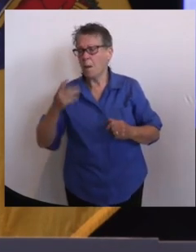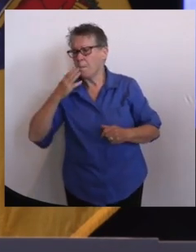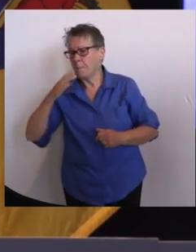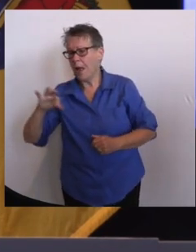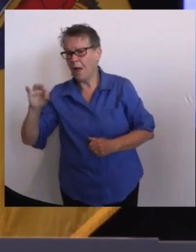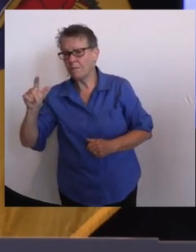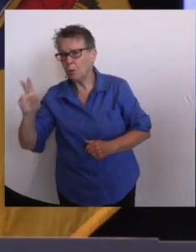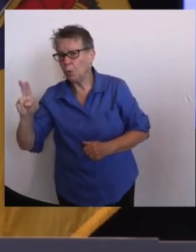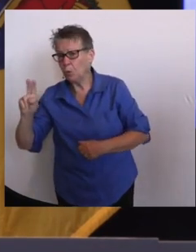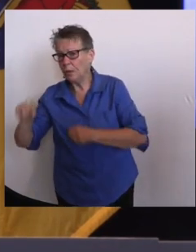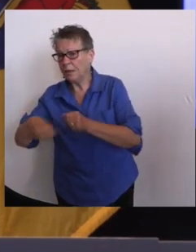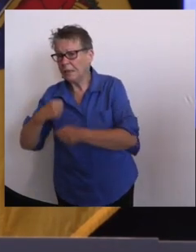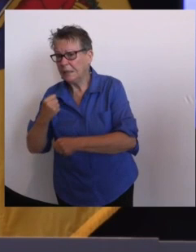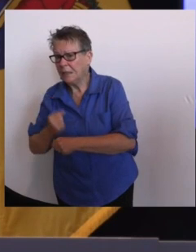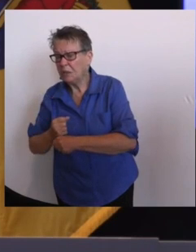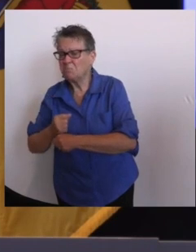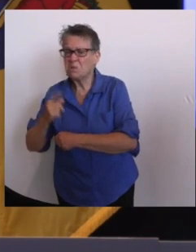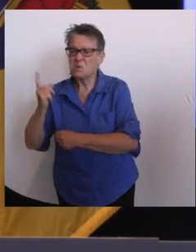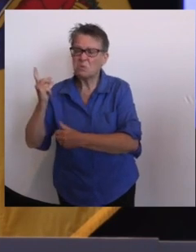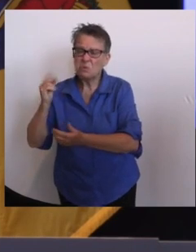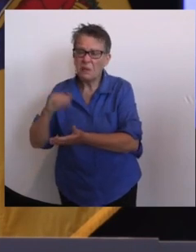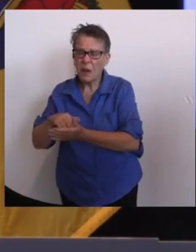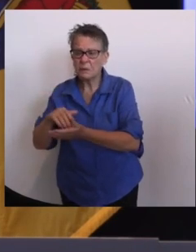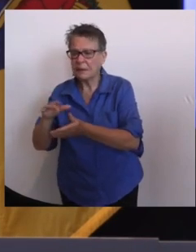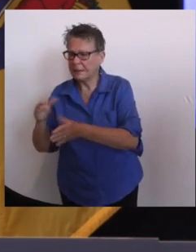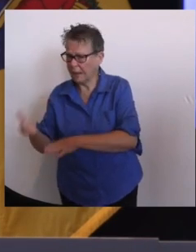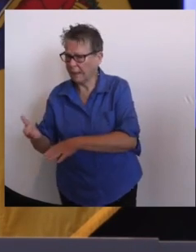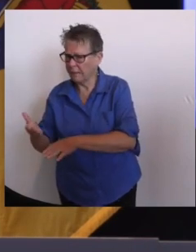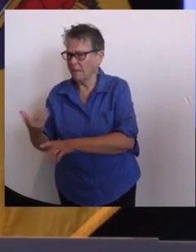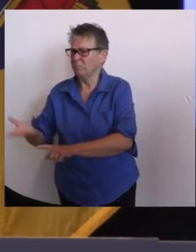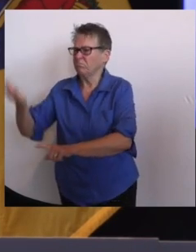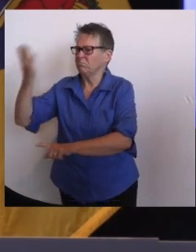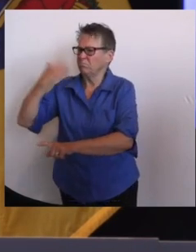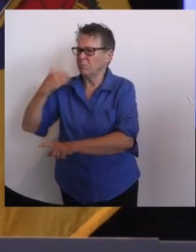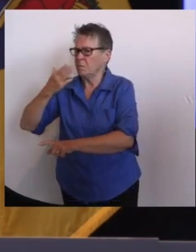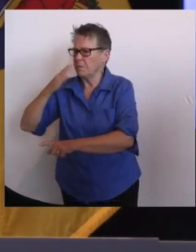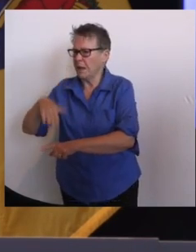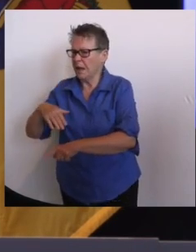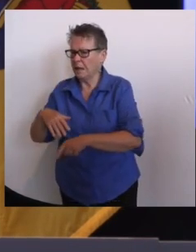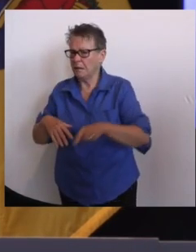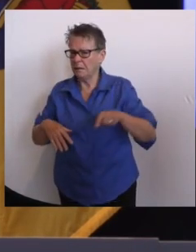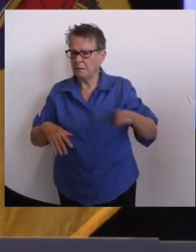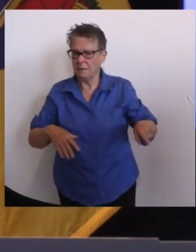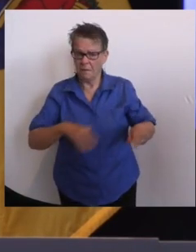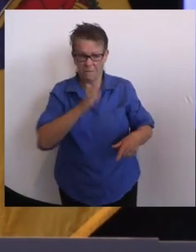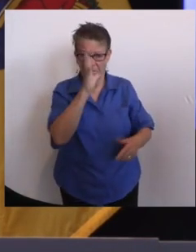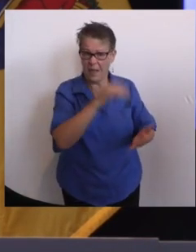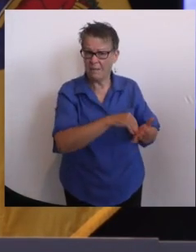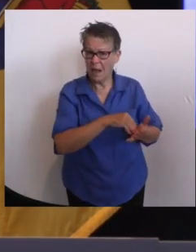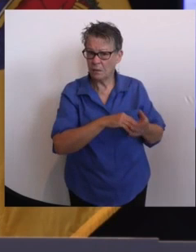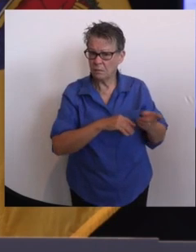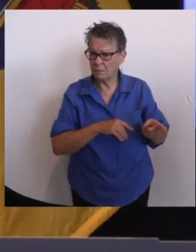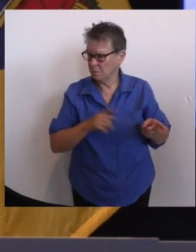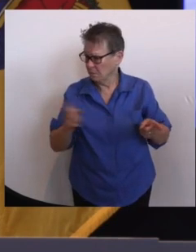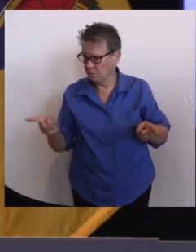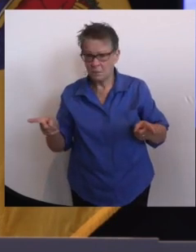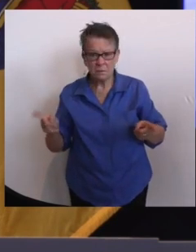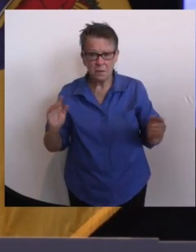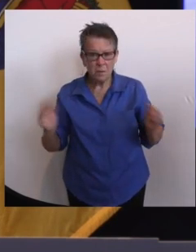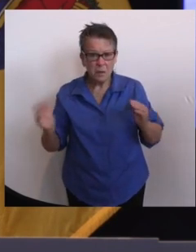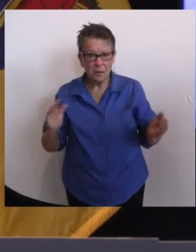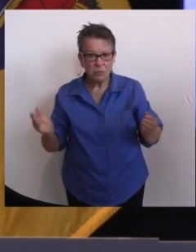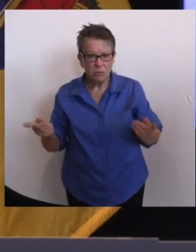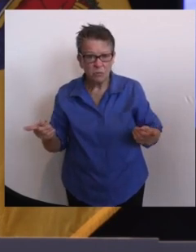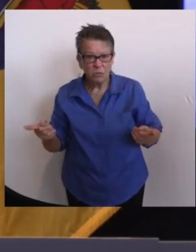another way to look at the impact that the Delta variant has had. Still a lot less than the tragedy that we saw in the first and second wave.